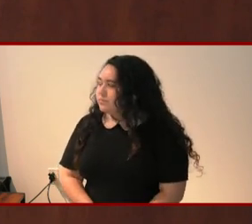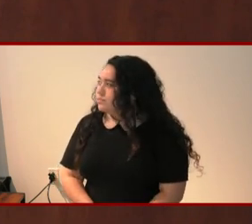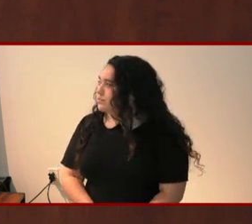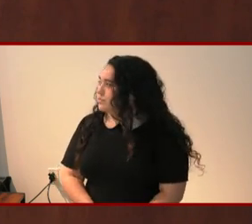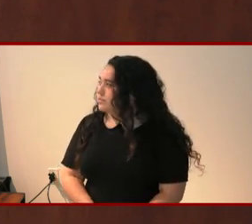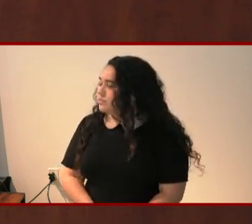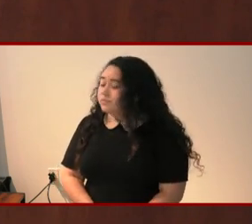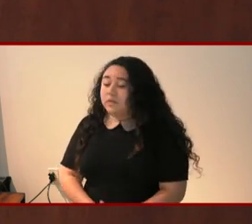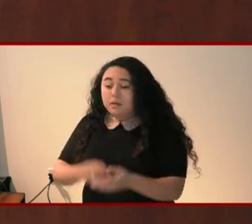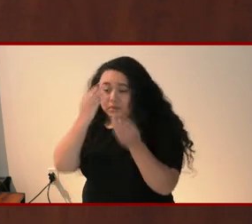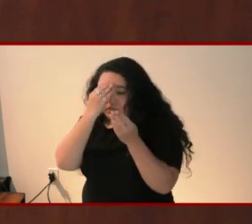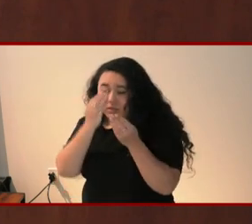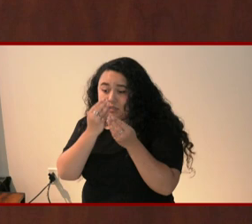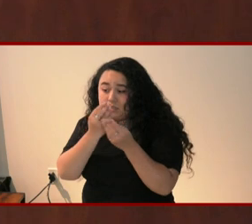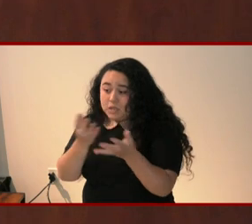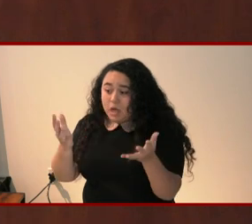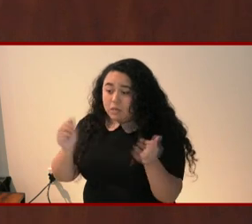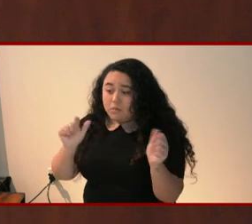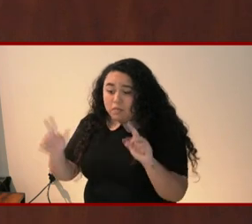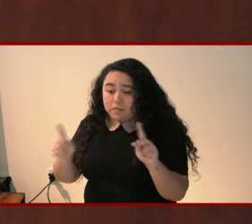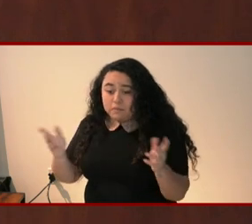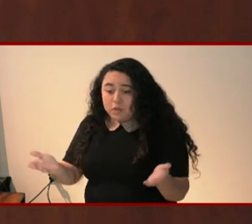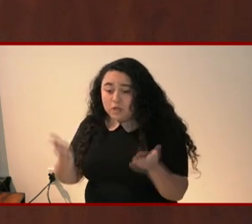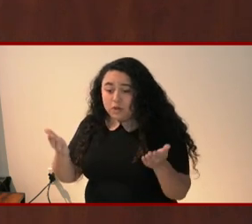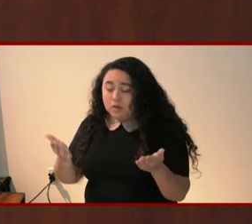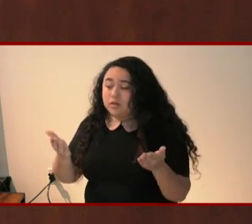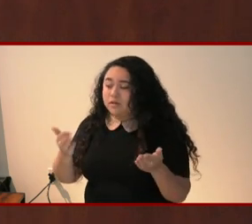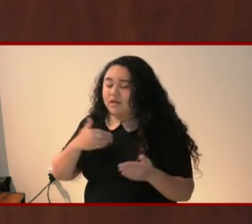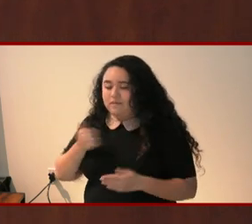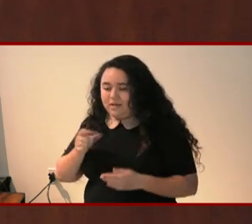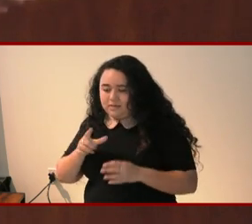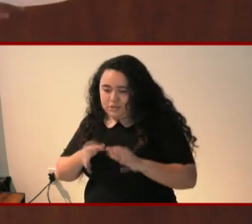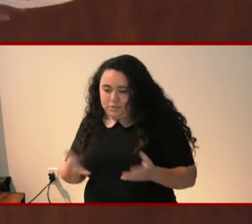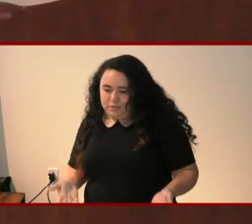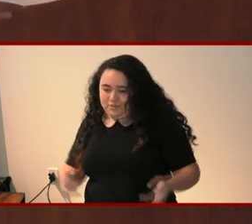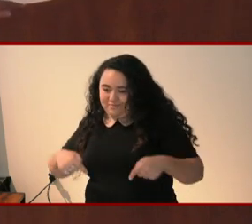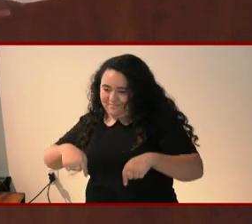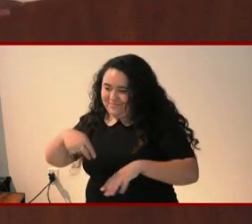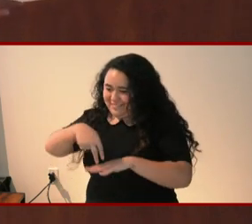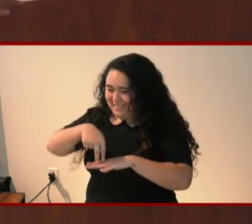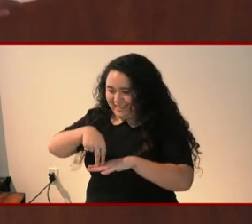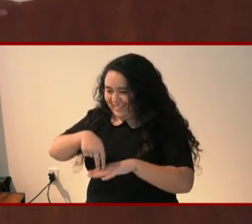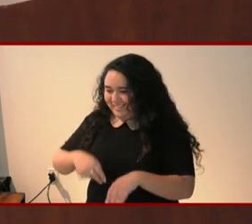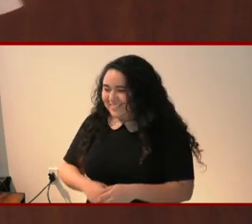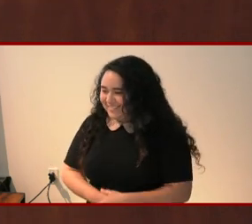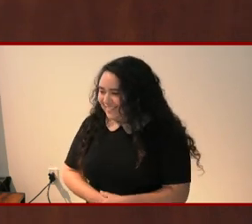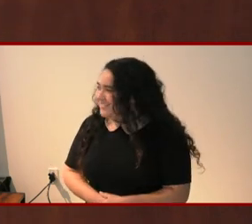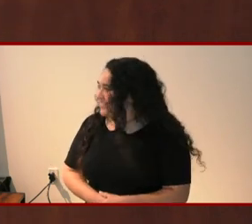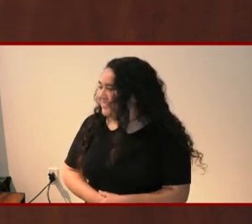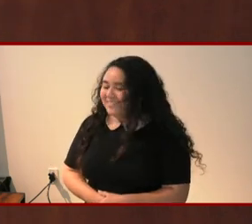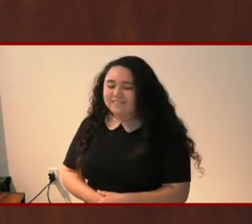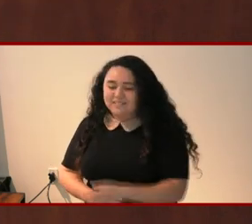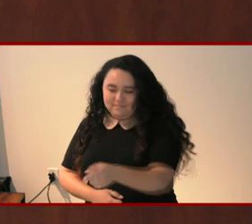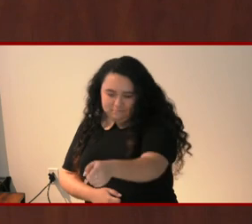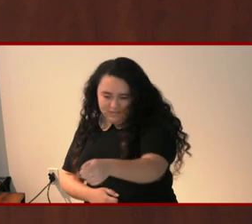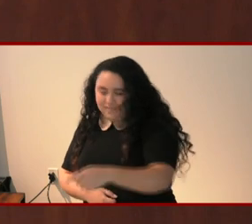I want to let everybody here know that there are ASL interpreters right here in the room.